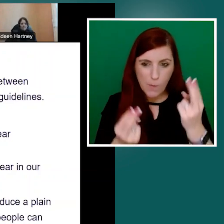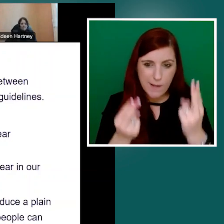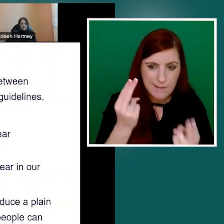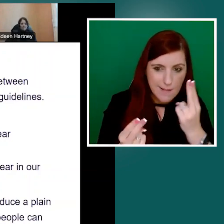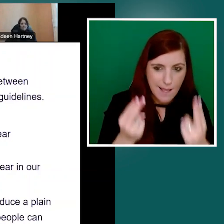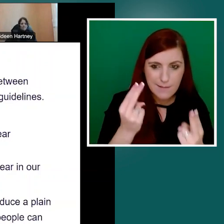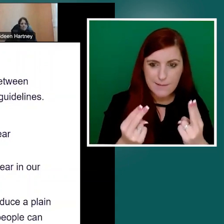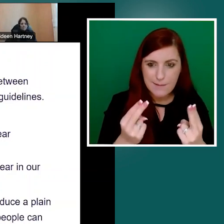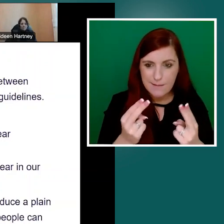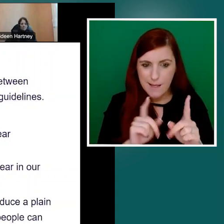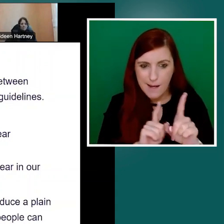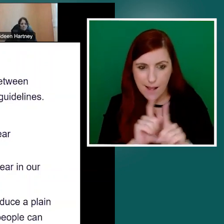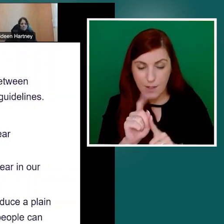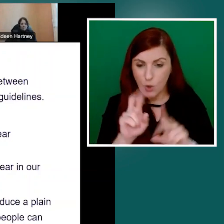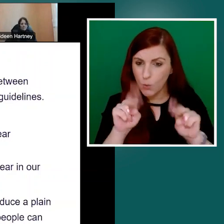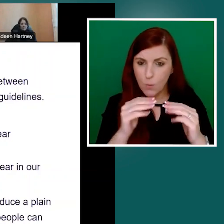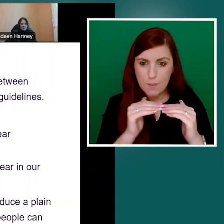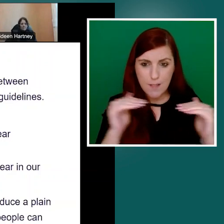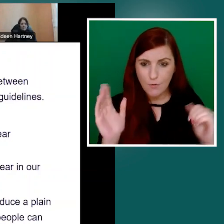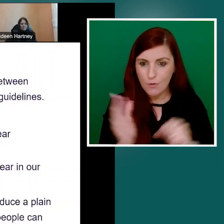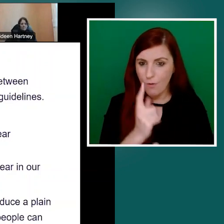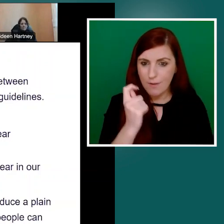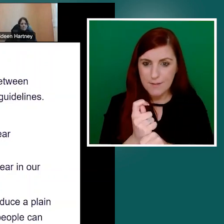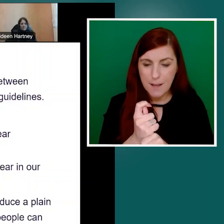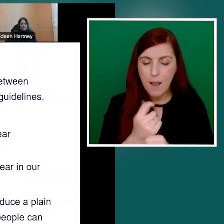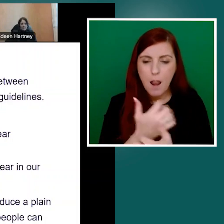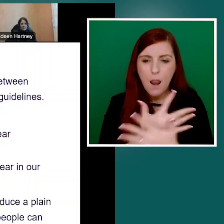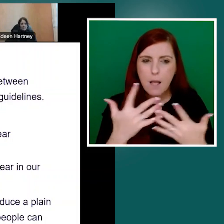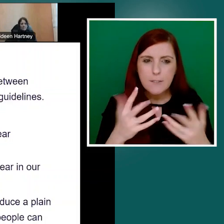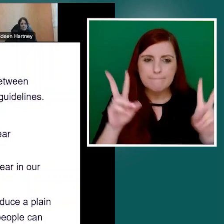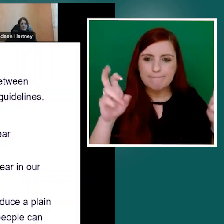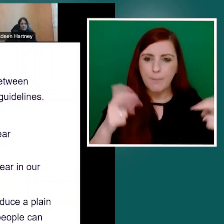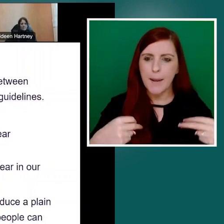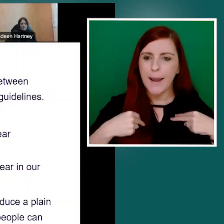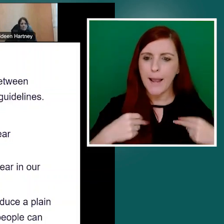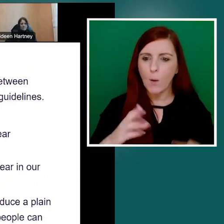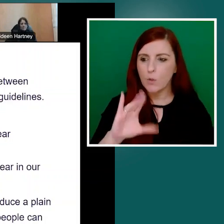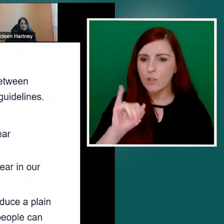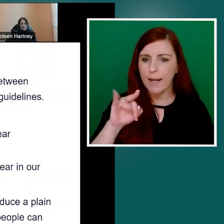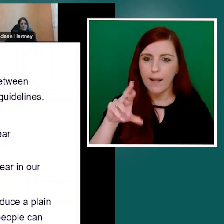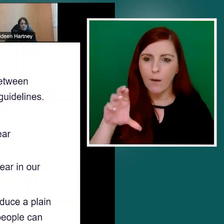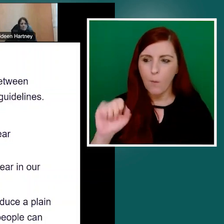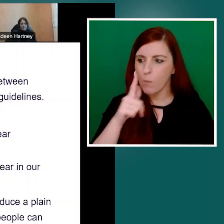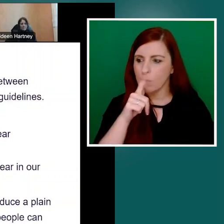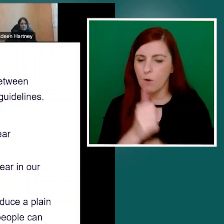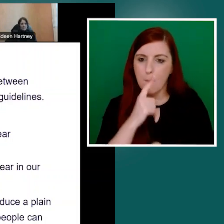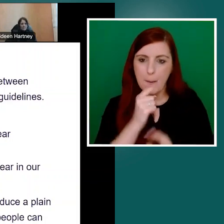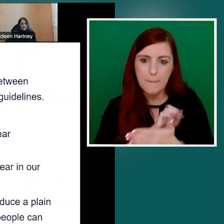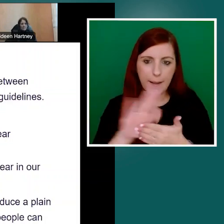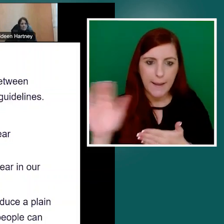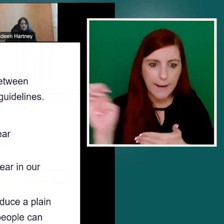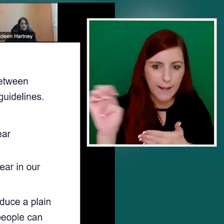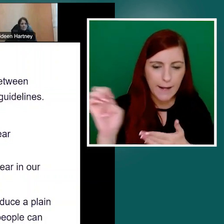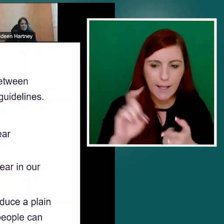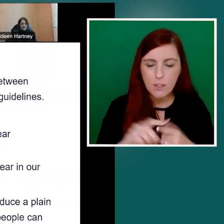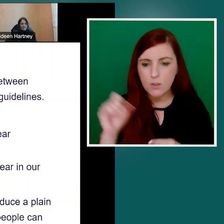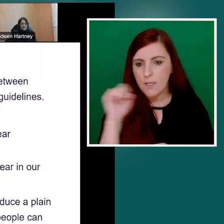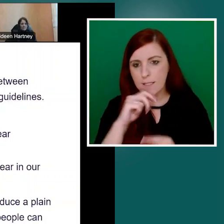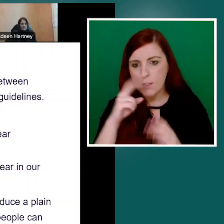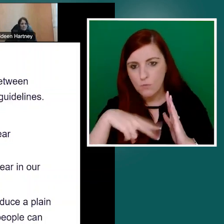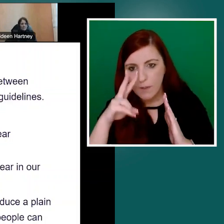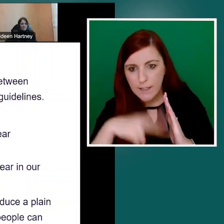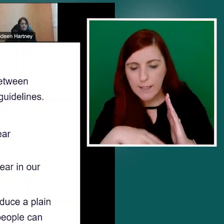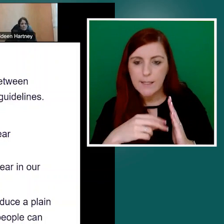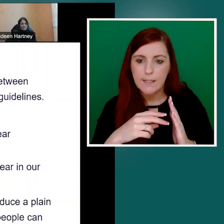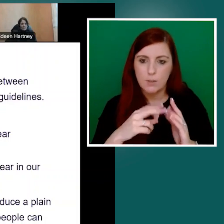when we speak about plain English language, easy to read, universal design. And it's really to understand what the differences between all of those are,